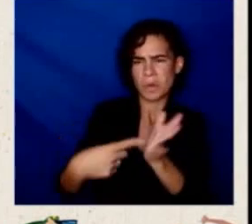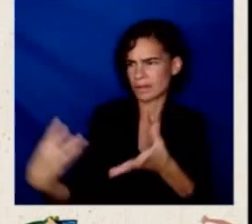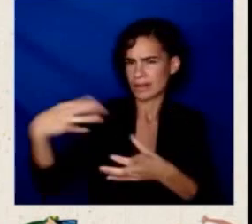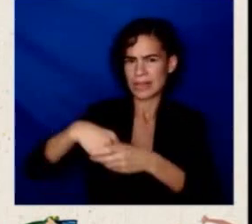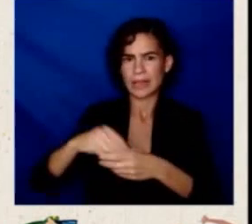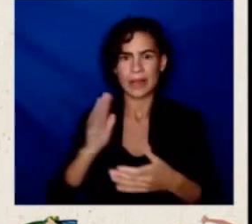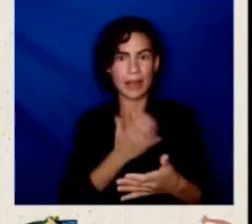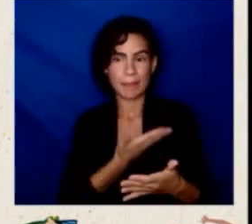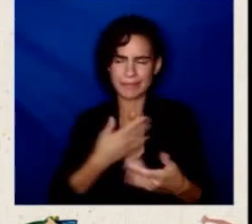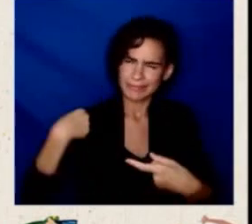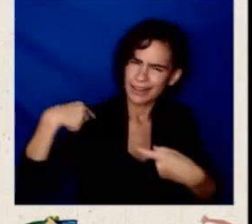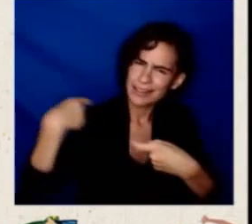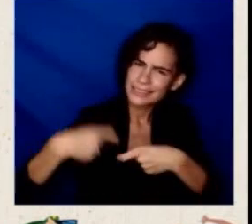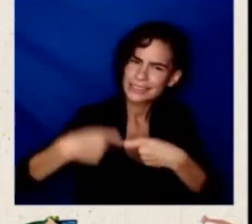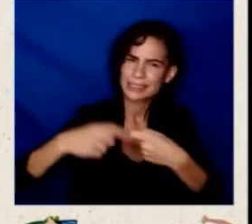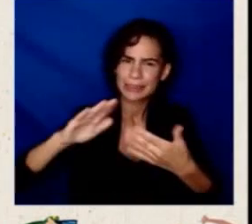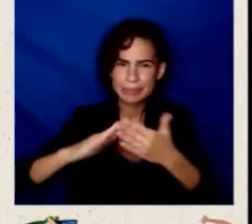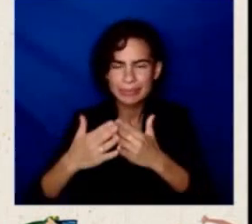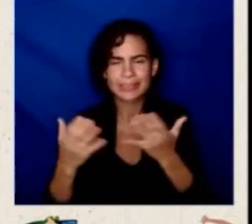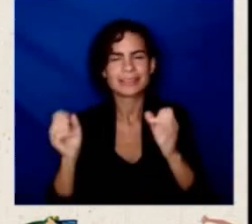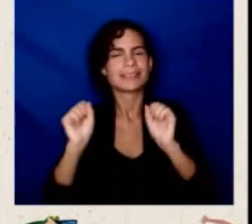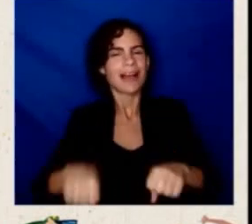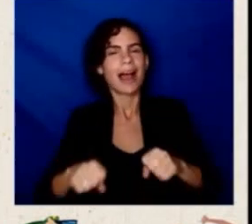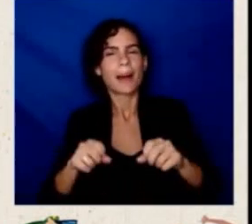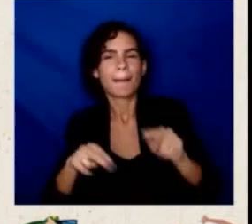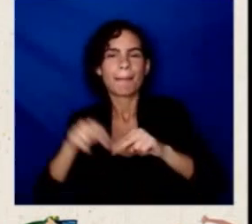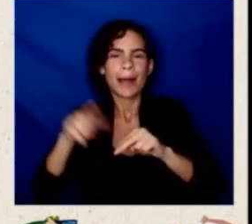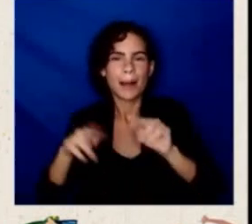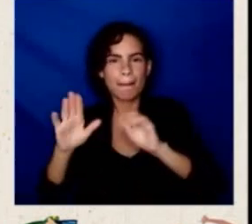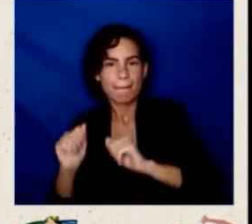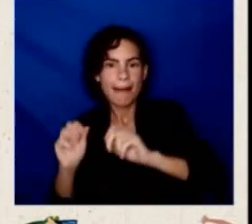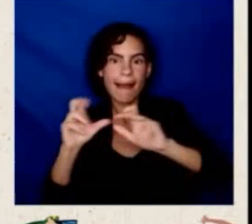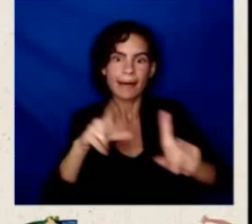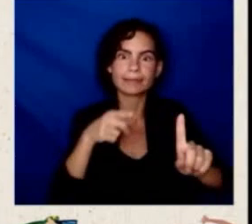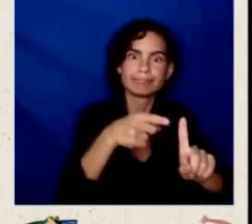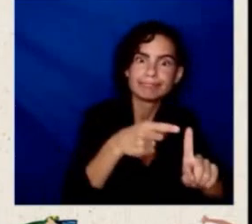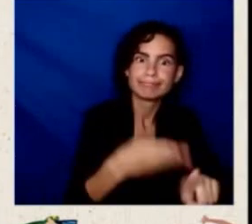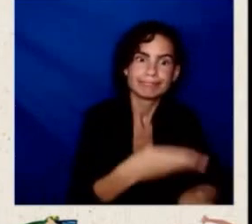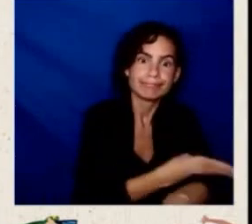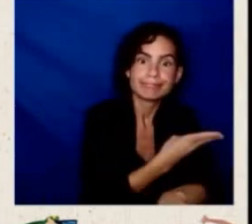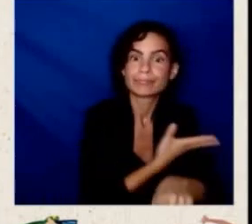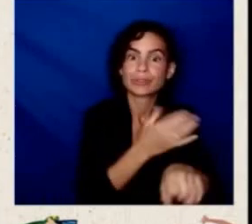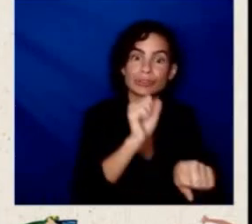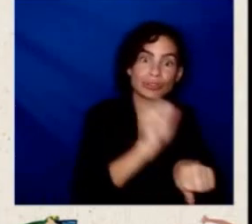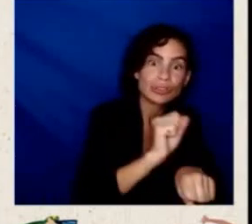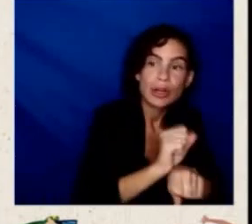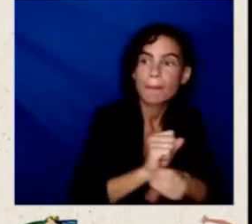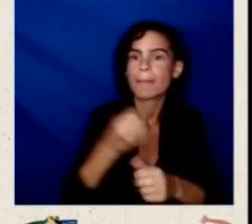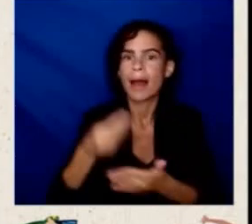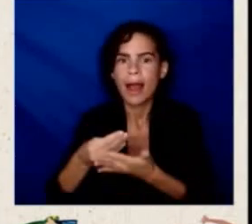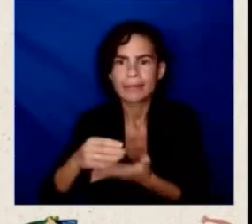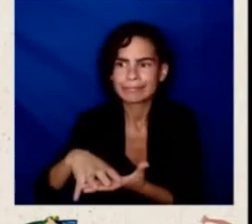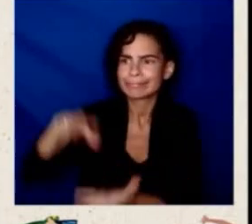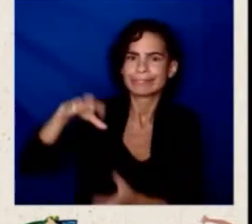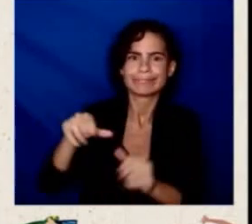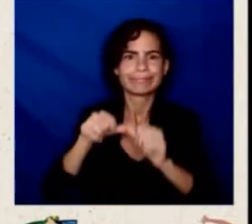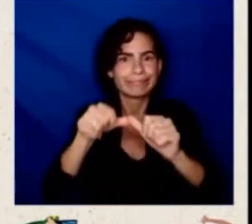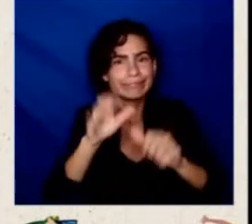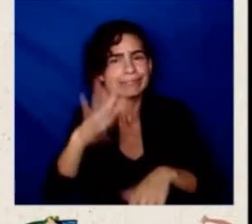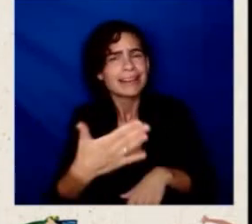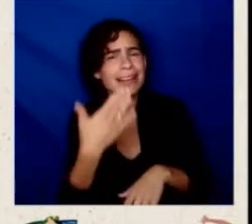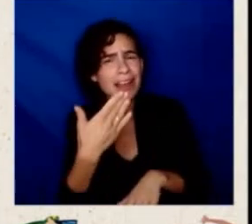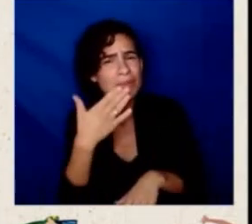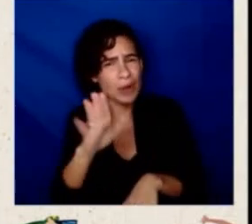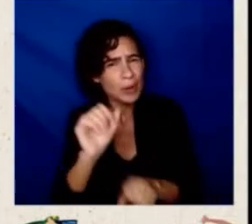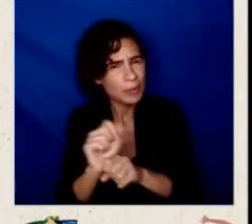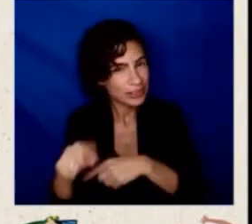back better with the jobs and the wealth creation that they're going to continue to do. So thank you so much for your work. Yes, thank you both for